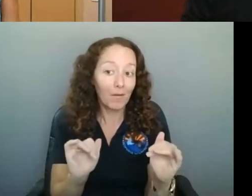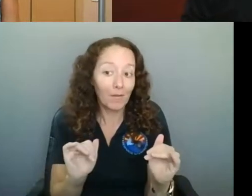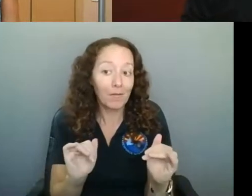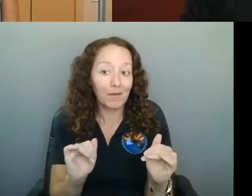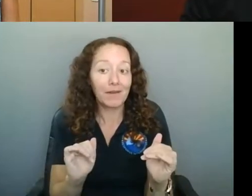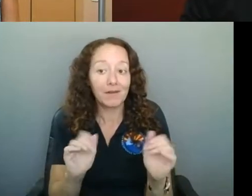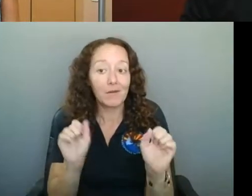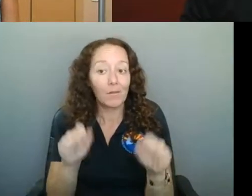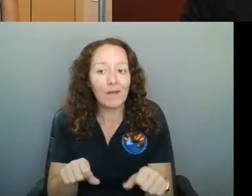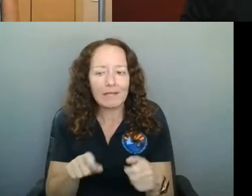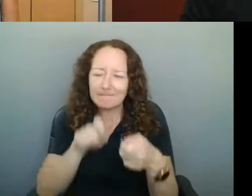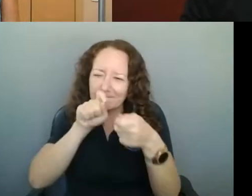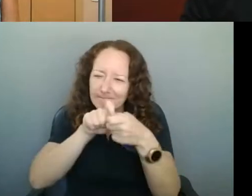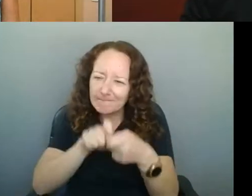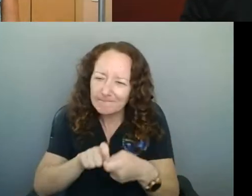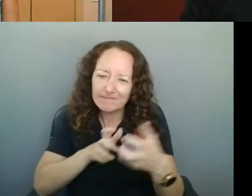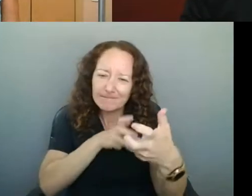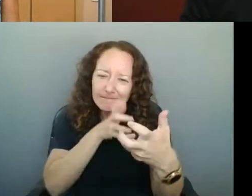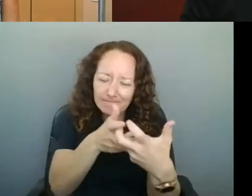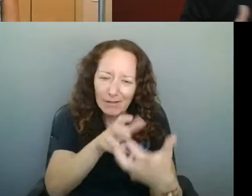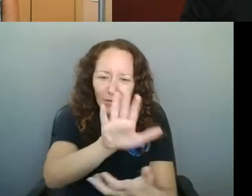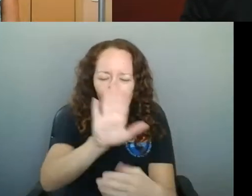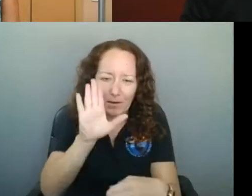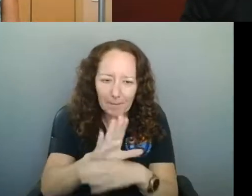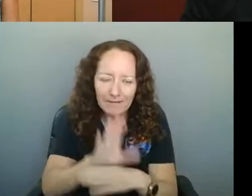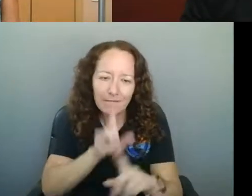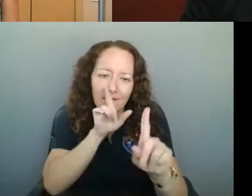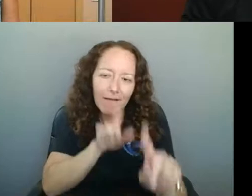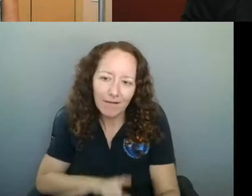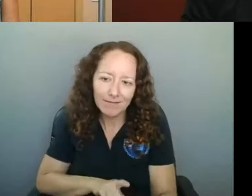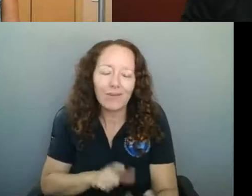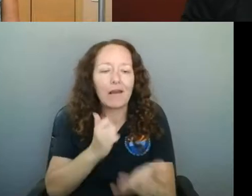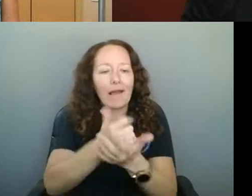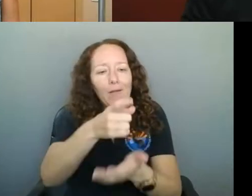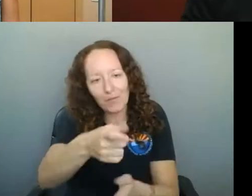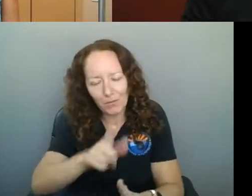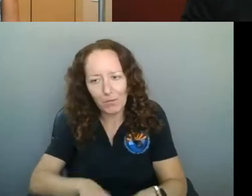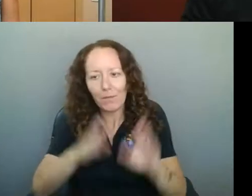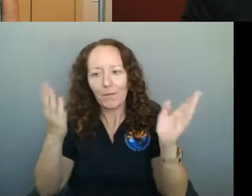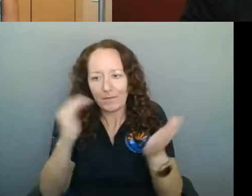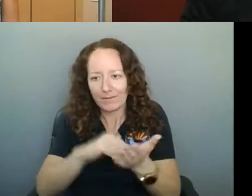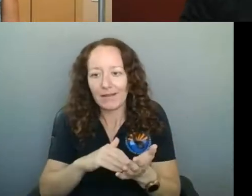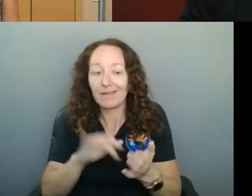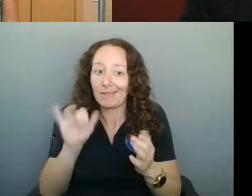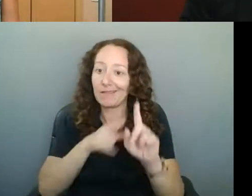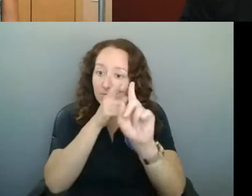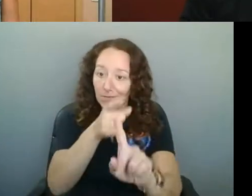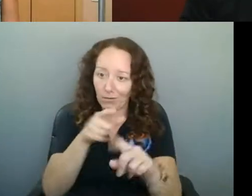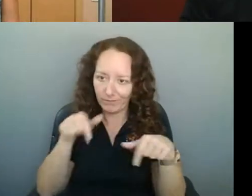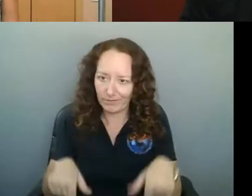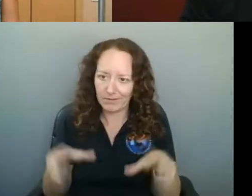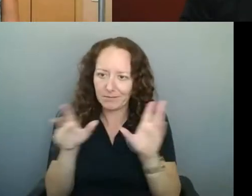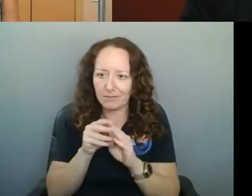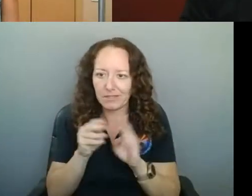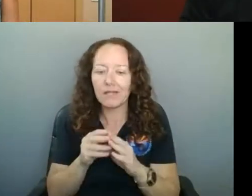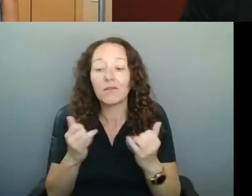precise information for your business that really will help you reopen. That's what this is all about. So I'm going to let Amy